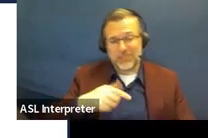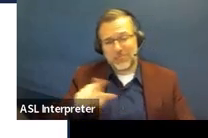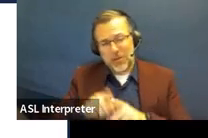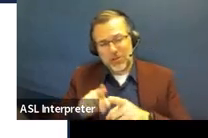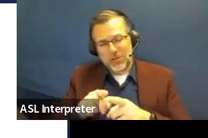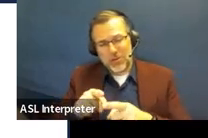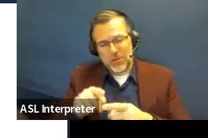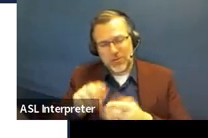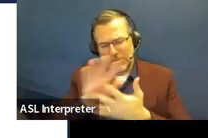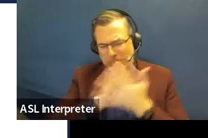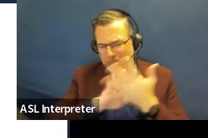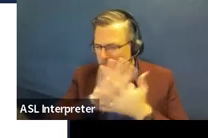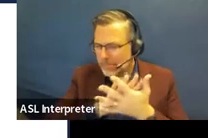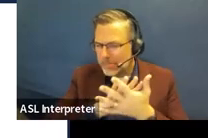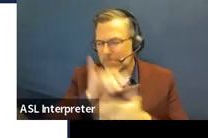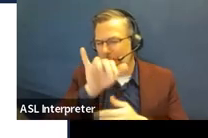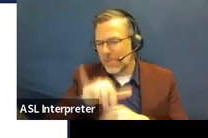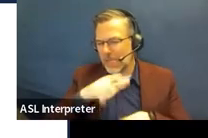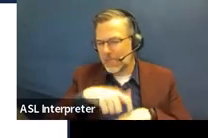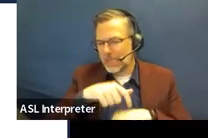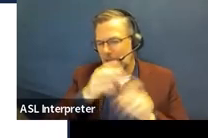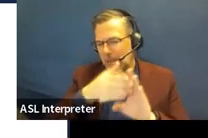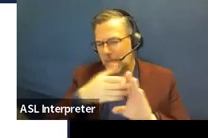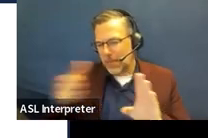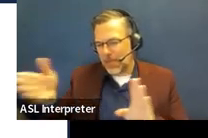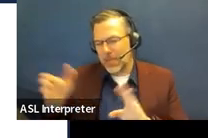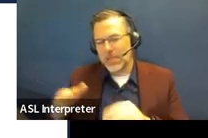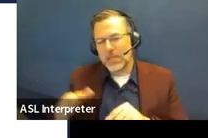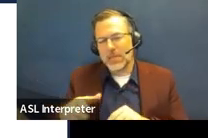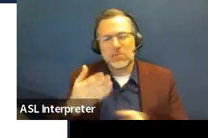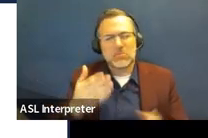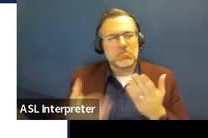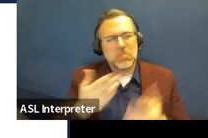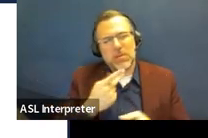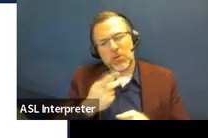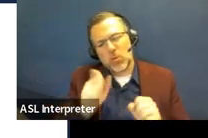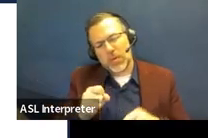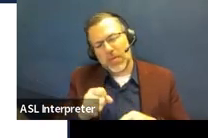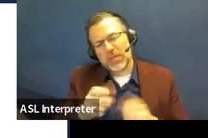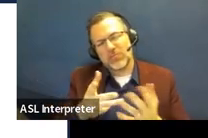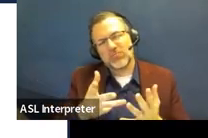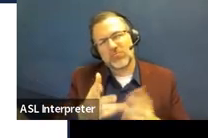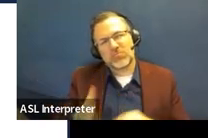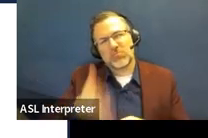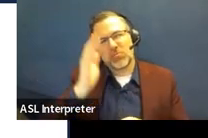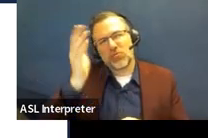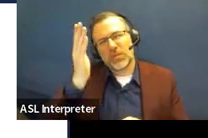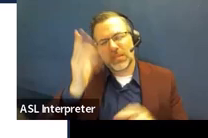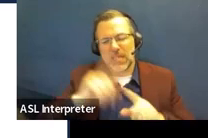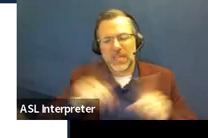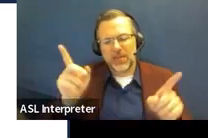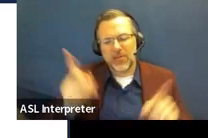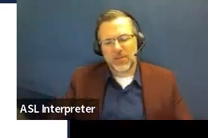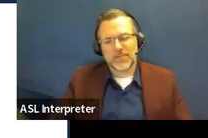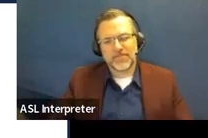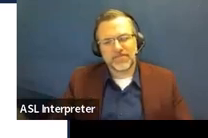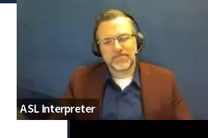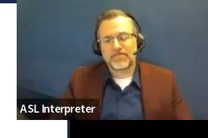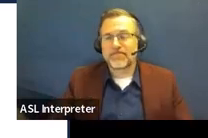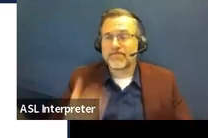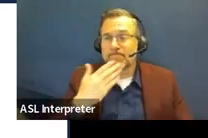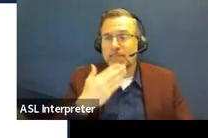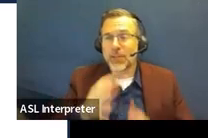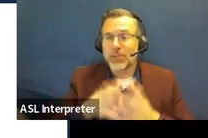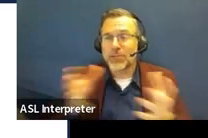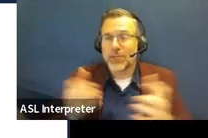that's good for us to think about as a team for a way we can maybe present that differently, at least in our trainings. Thank you so much.